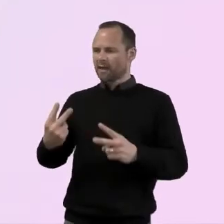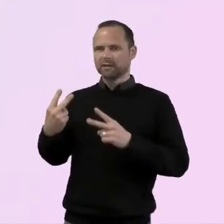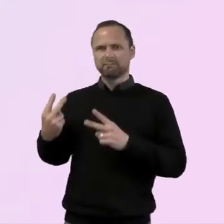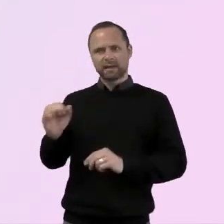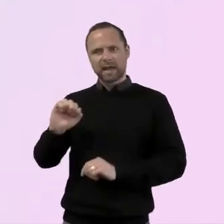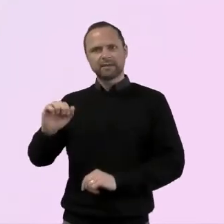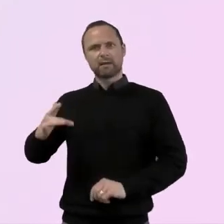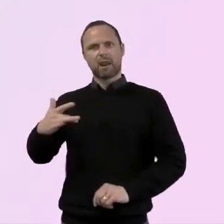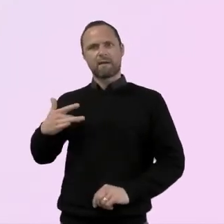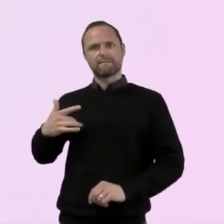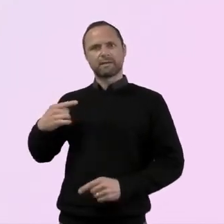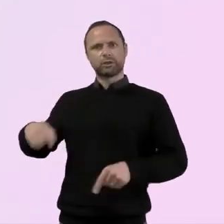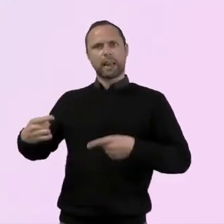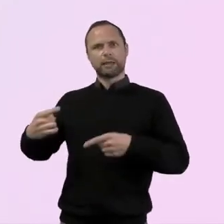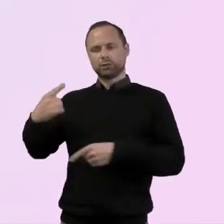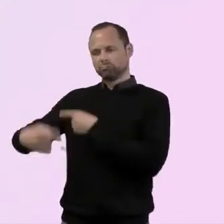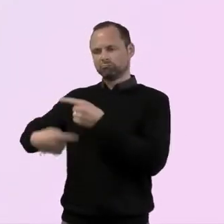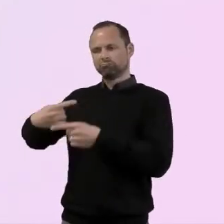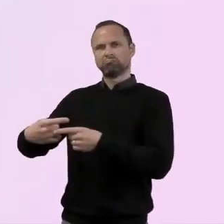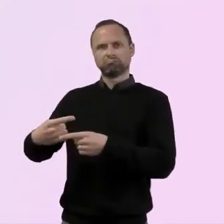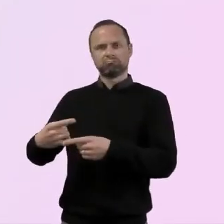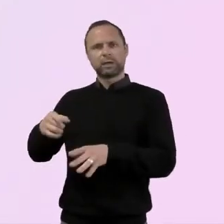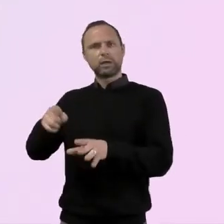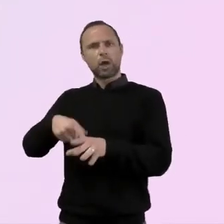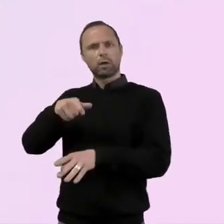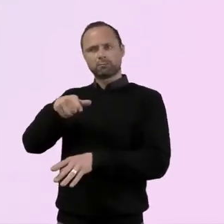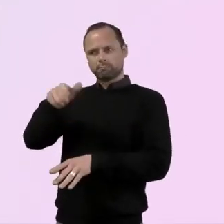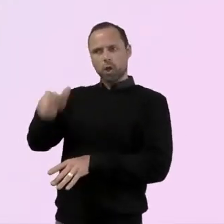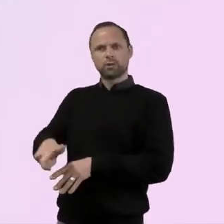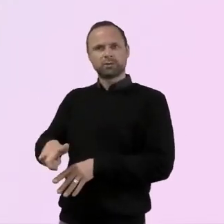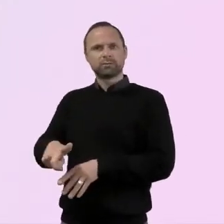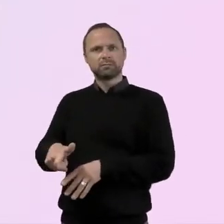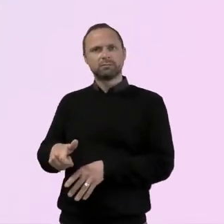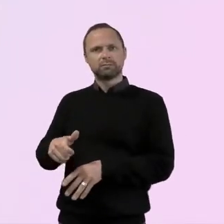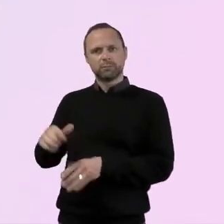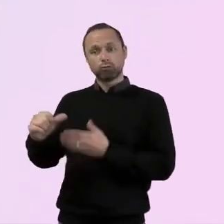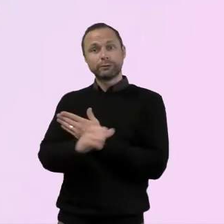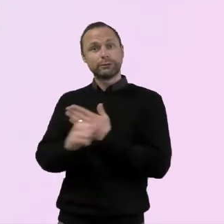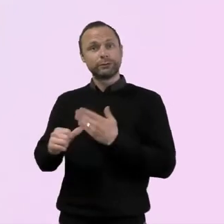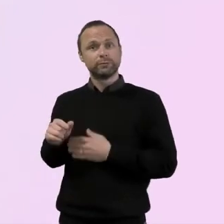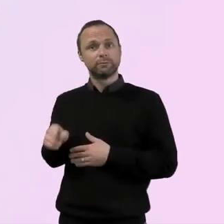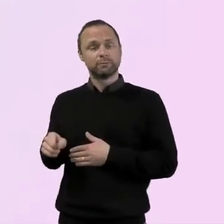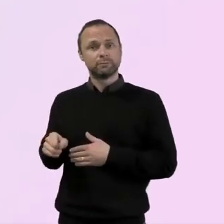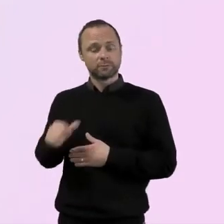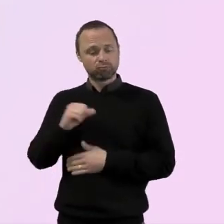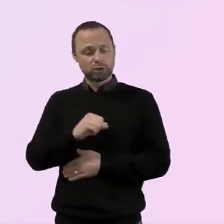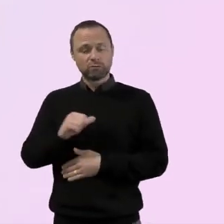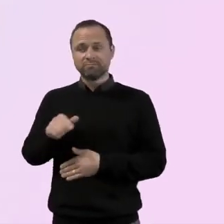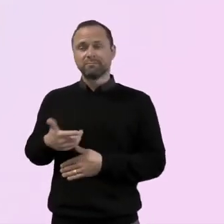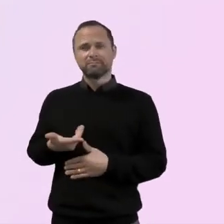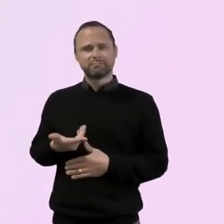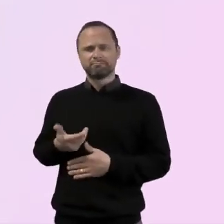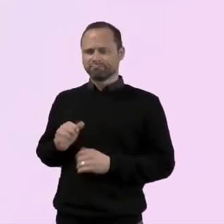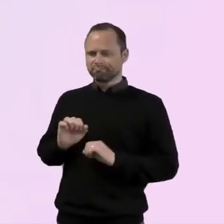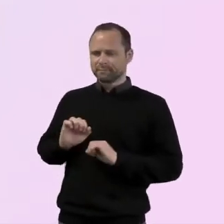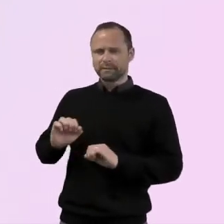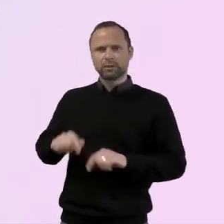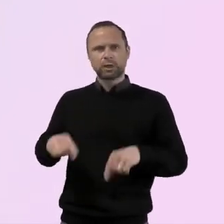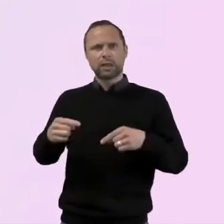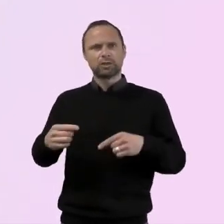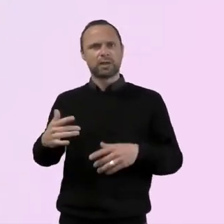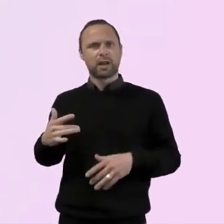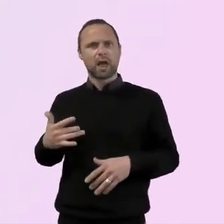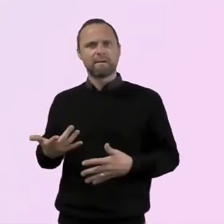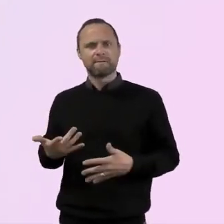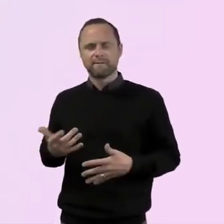Um, his reflection as a young person, young Christian and how this time has been for him and, uh, maybe his thoughts